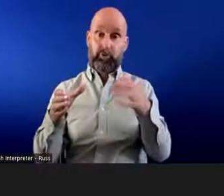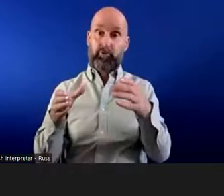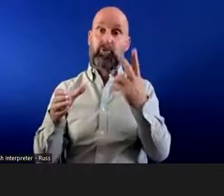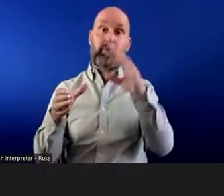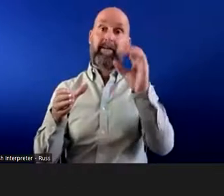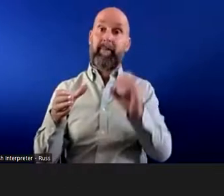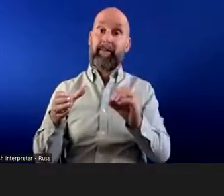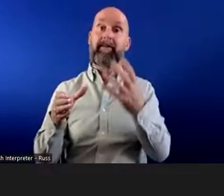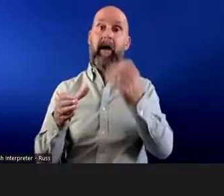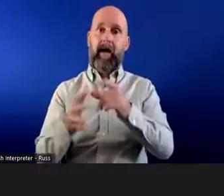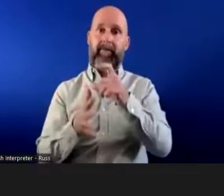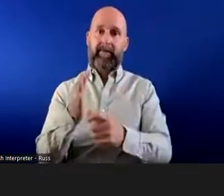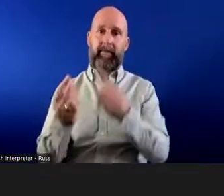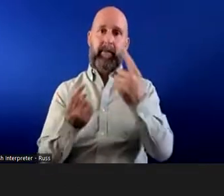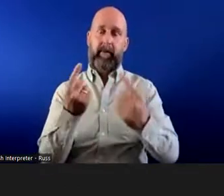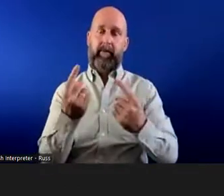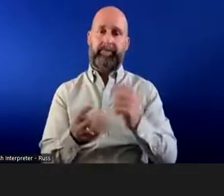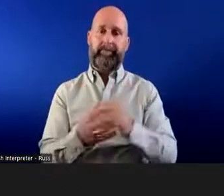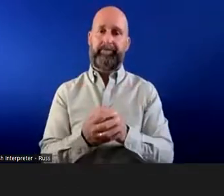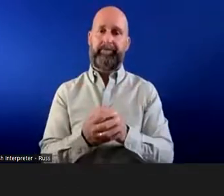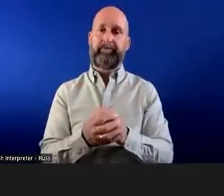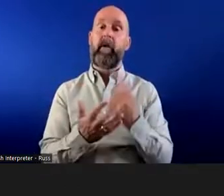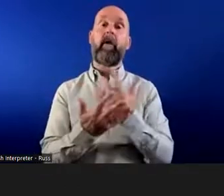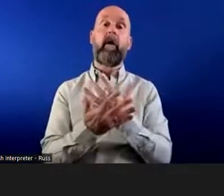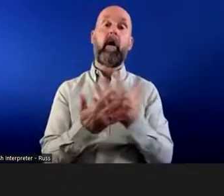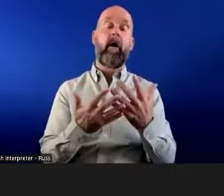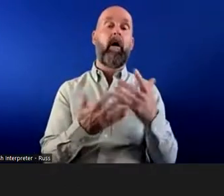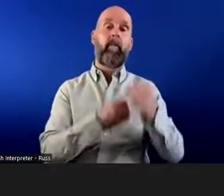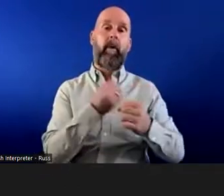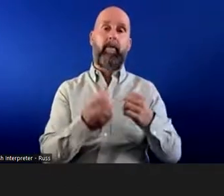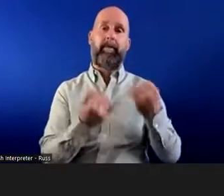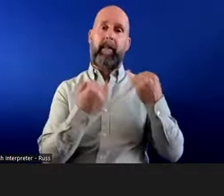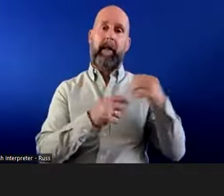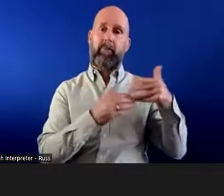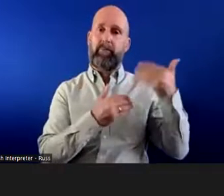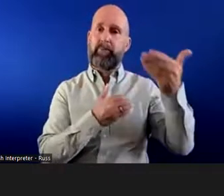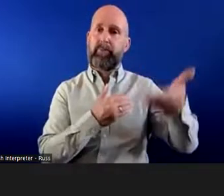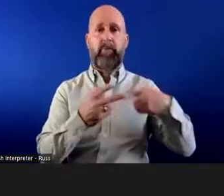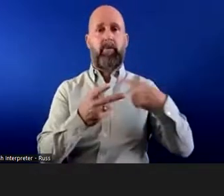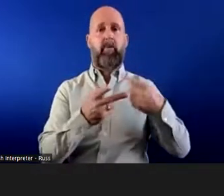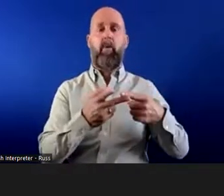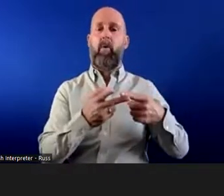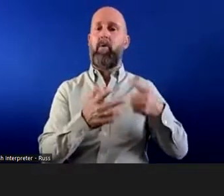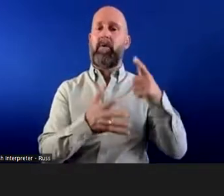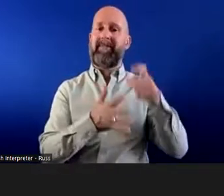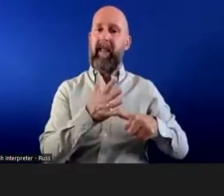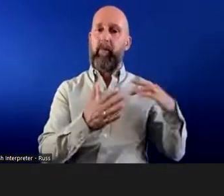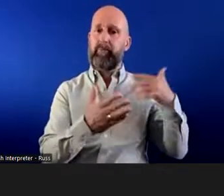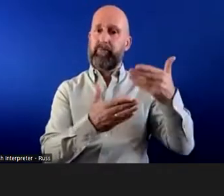disabled, and that more people are reporting a long term health condition or disability than did so eight years ago.